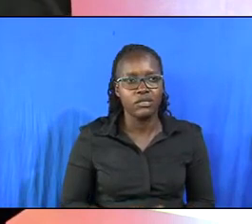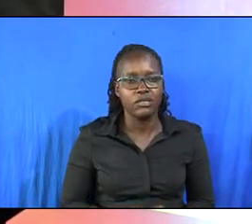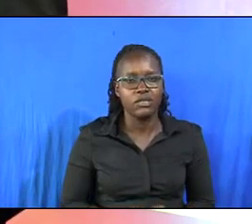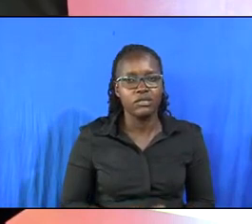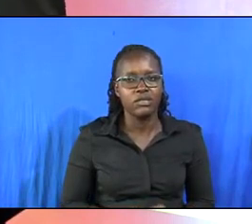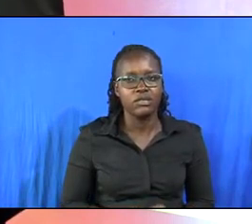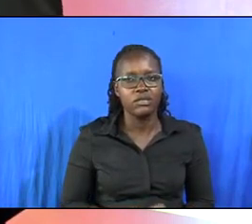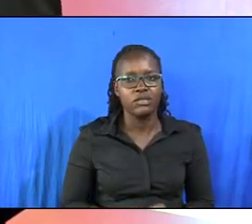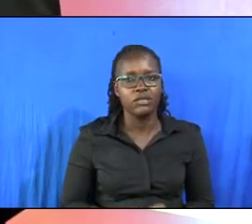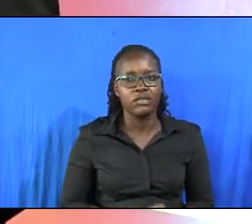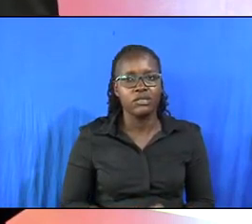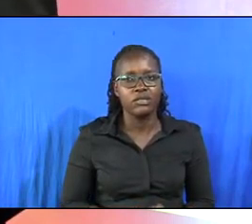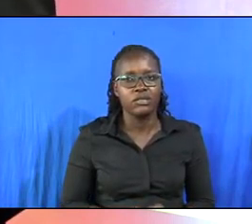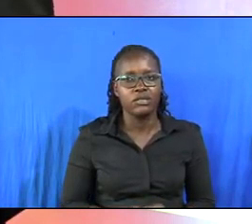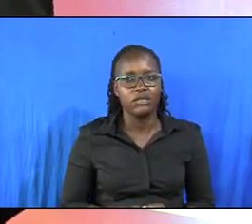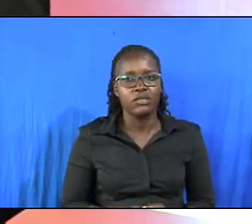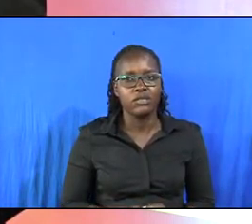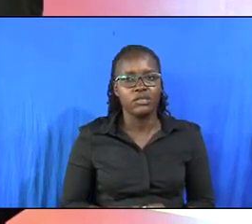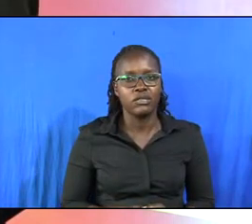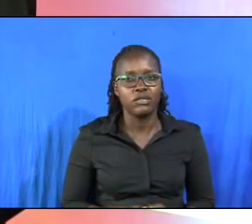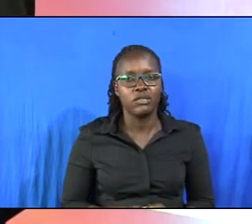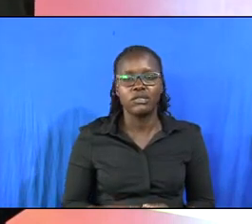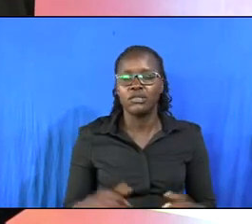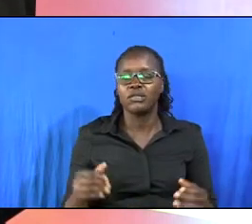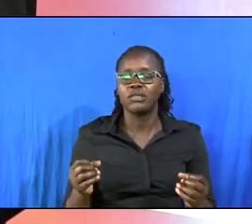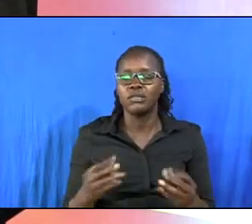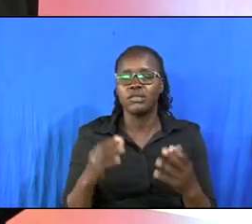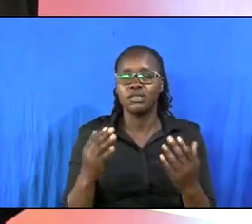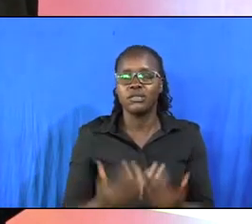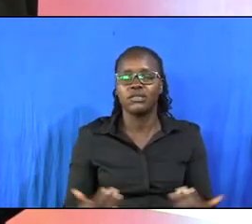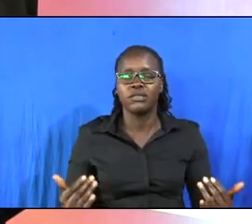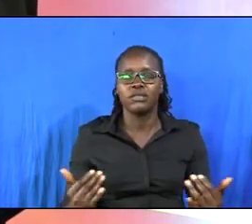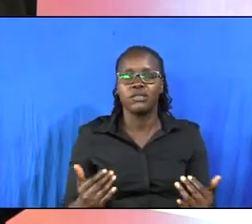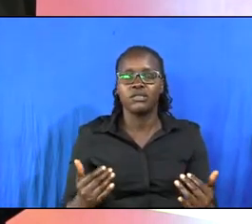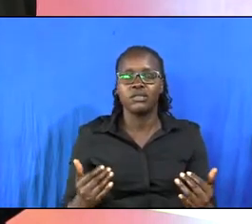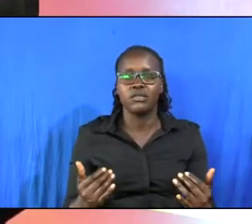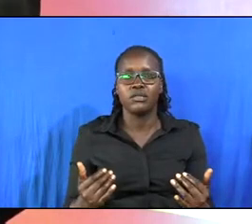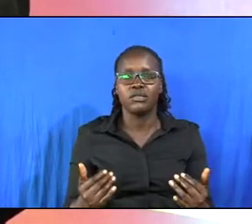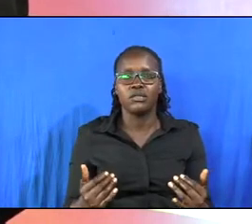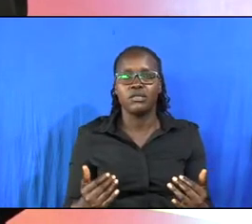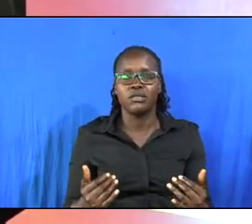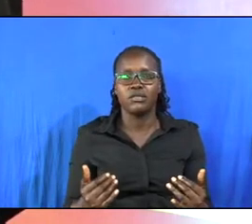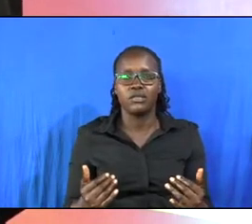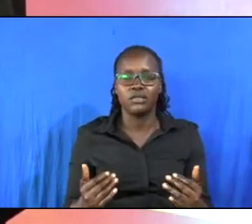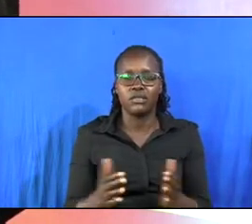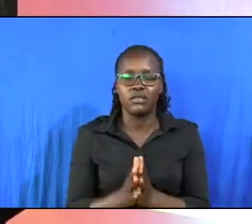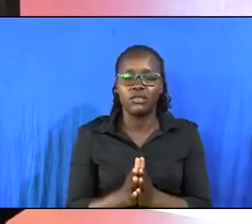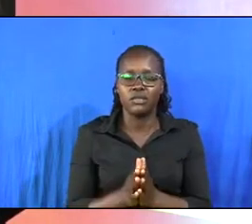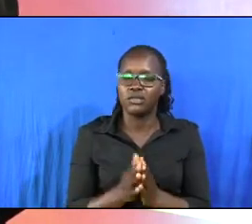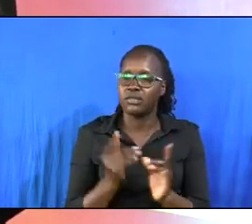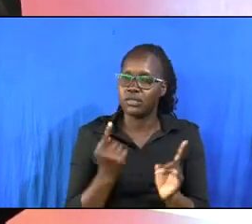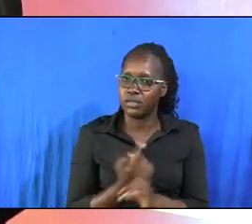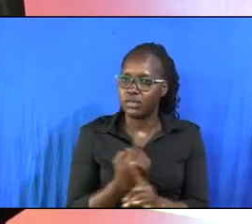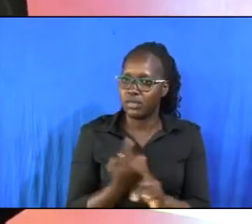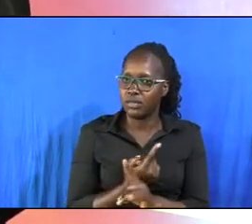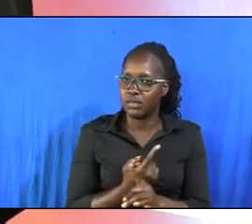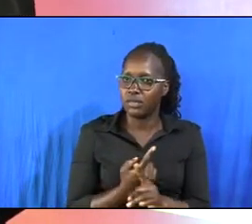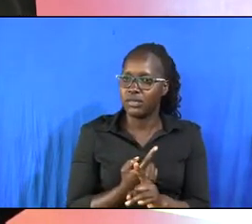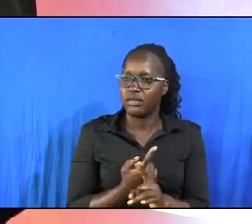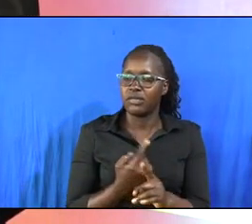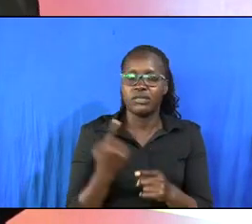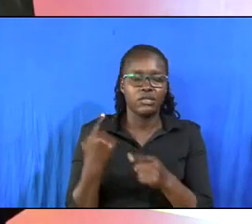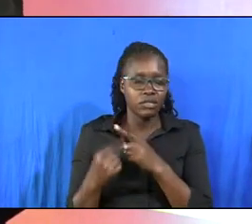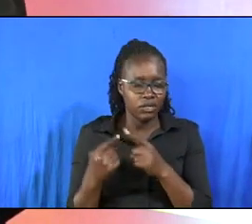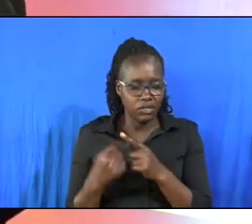That's where you are. There are several things that you have met in life. You've encountered different difficulties in life,